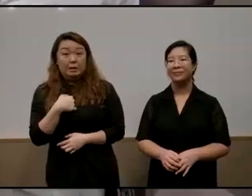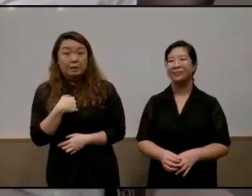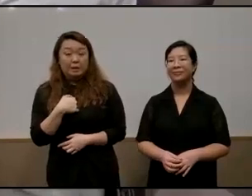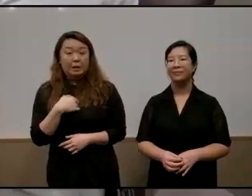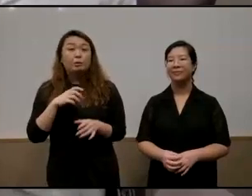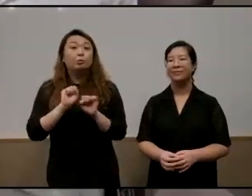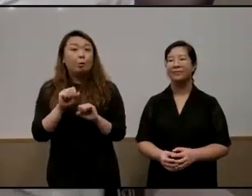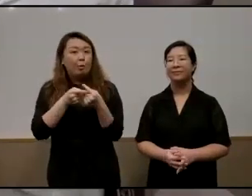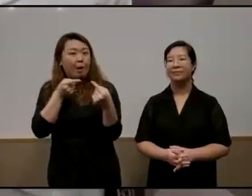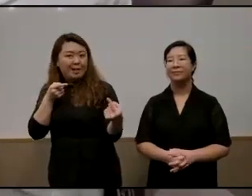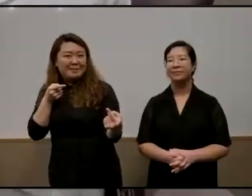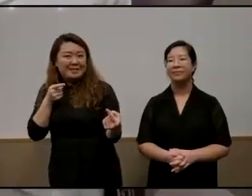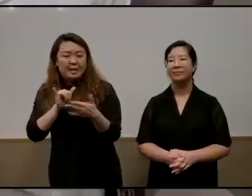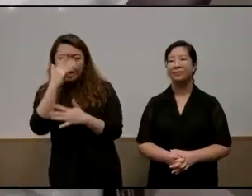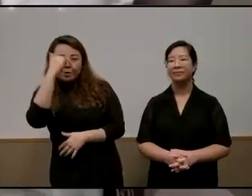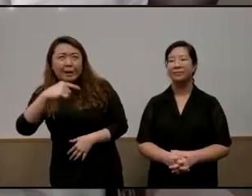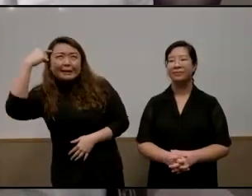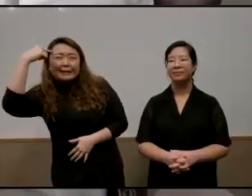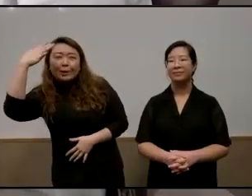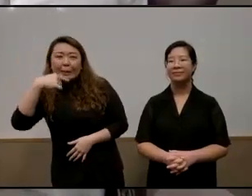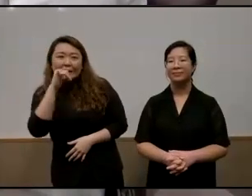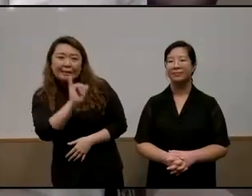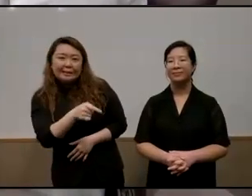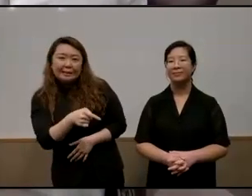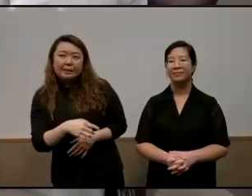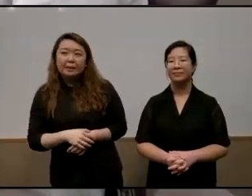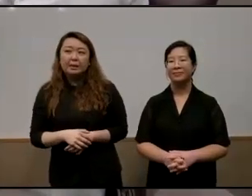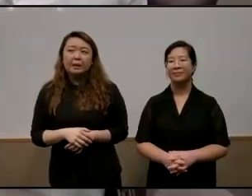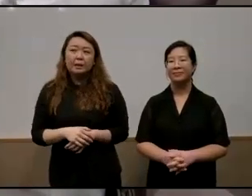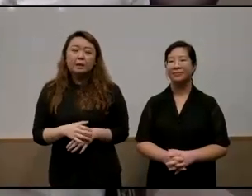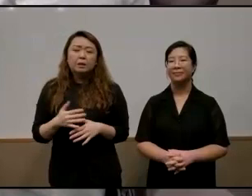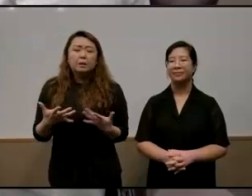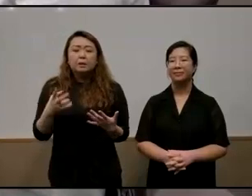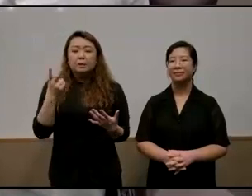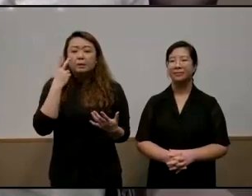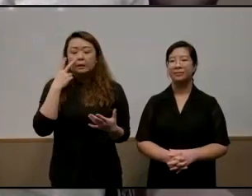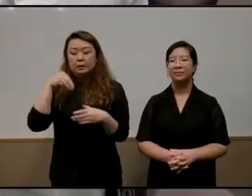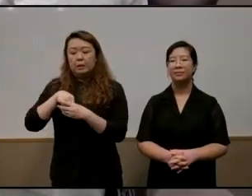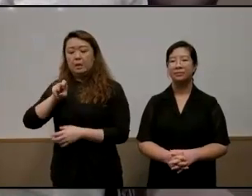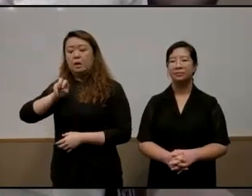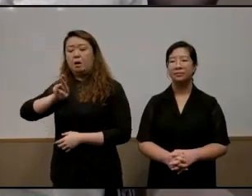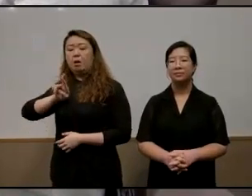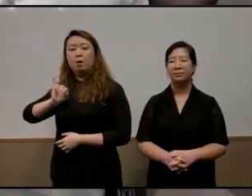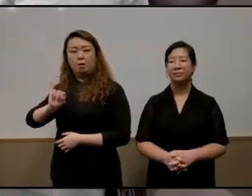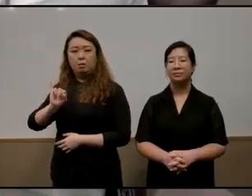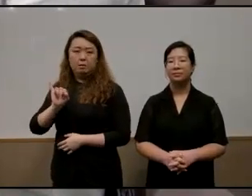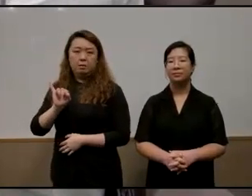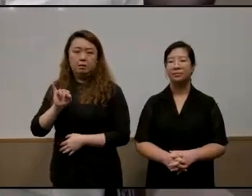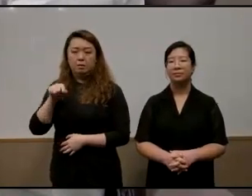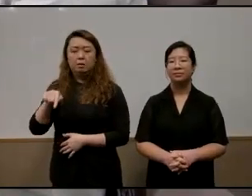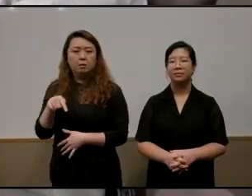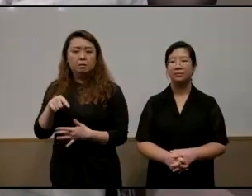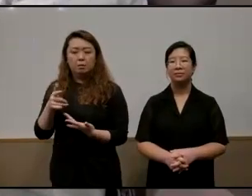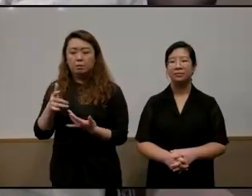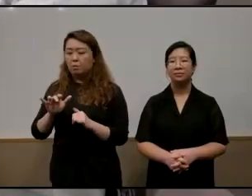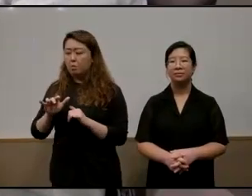we arch enemies that's why i'm saying i'm wondering why i'm saying this right you see in ri you have very similar